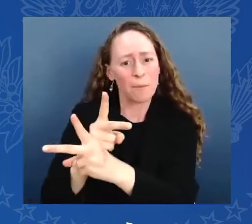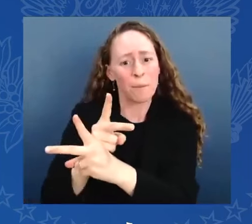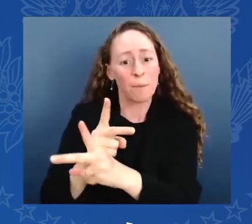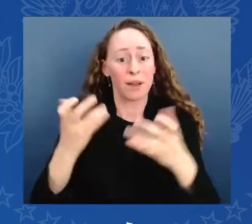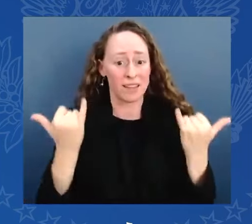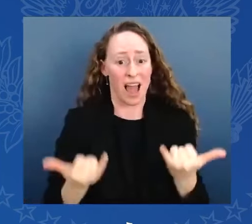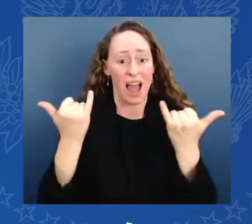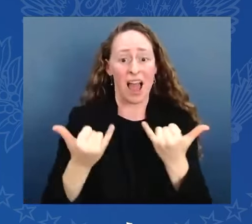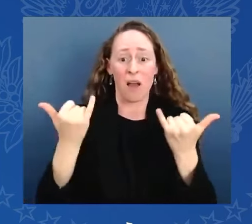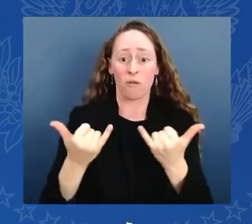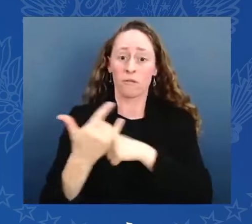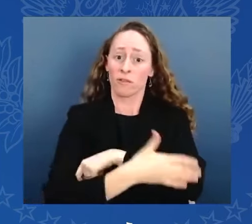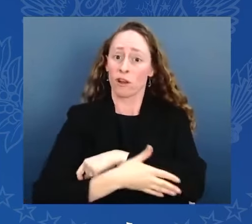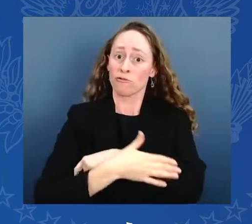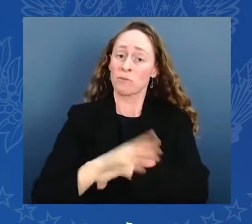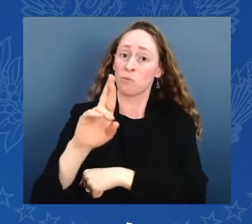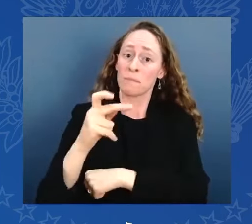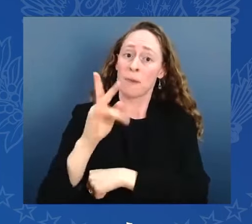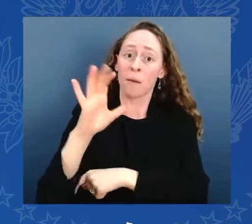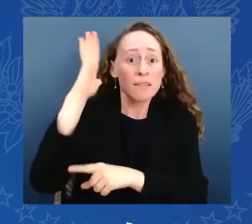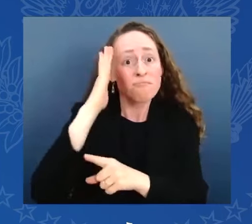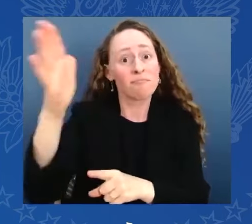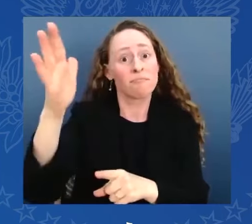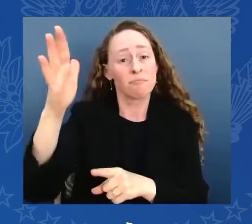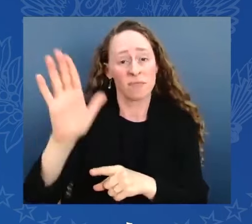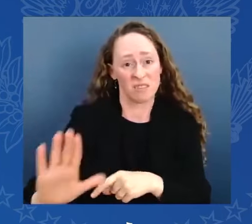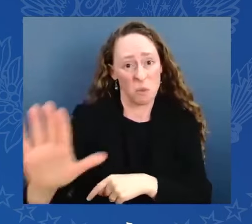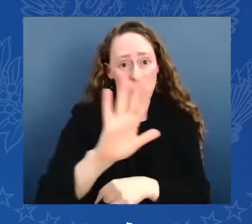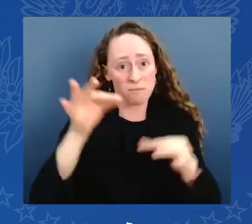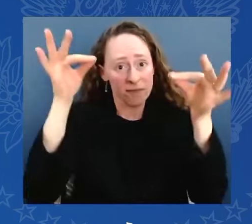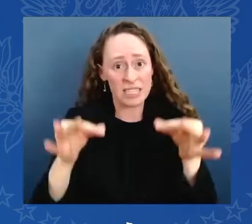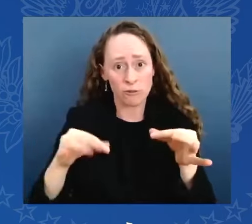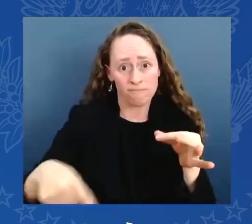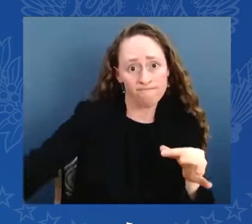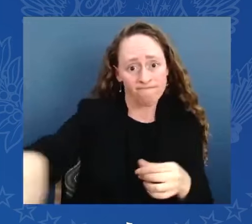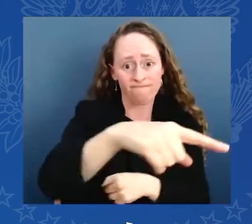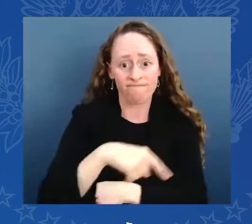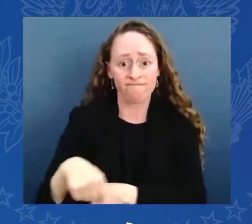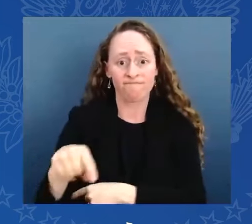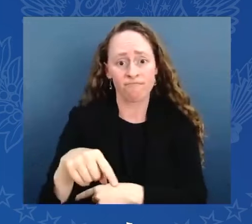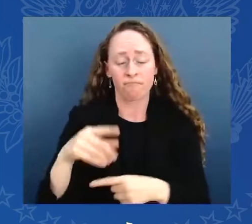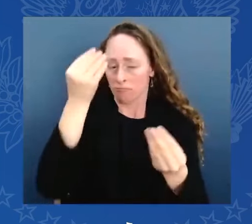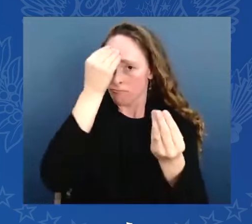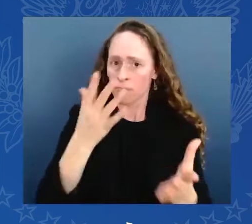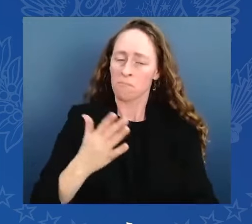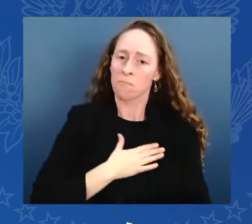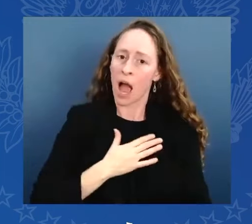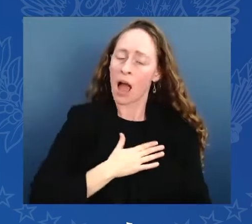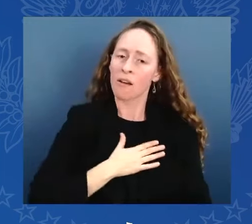has been the privilege of my life to serve this nation for over 50 years. Nowhere else on earth